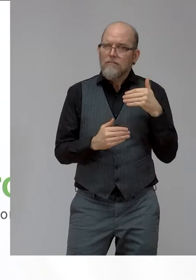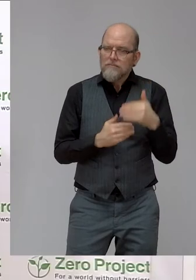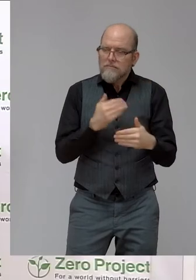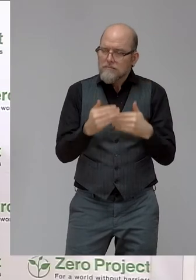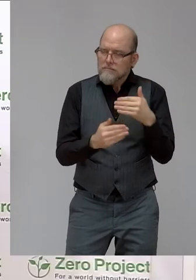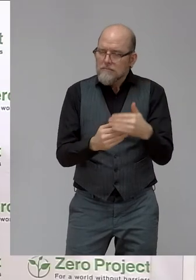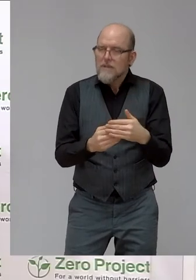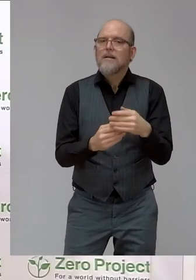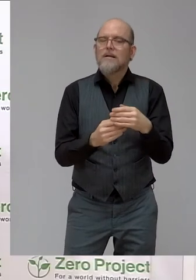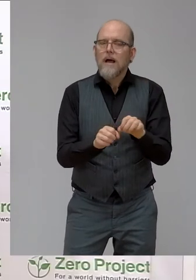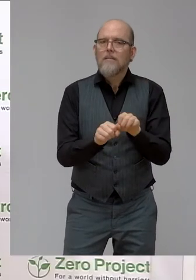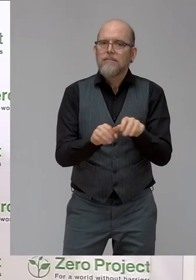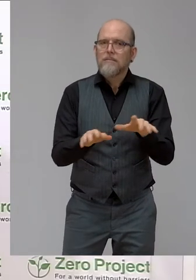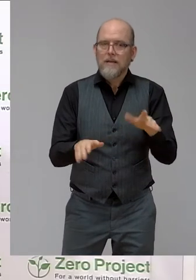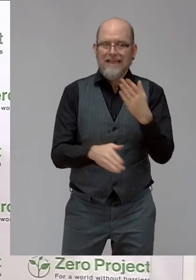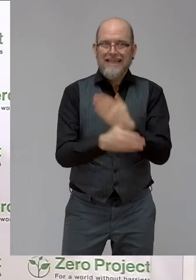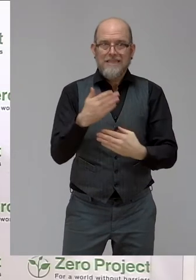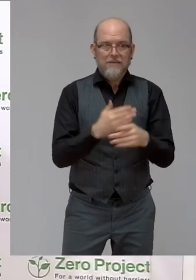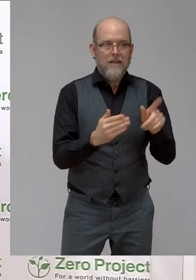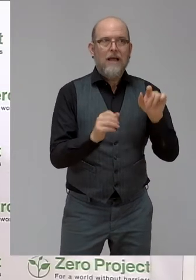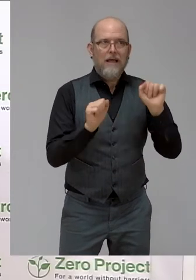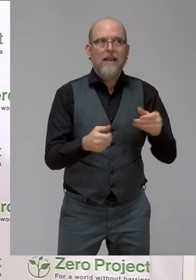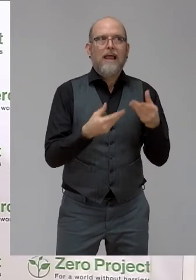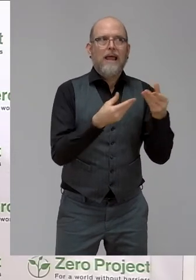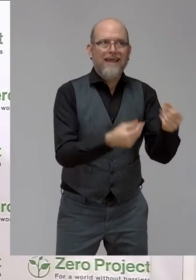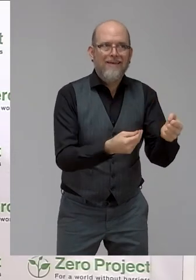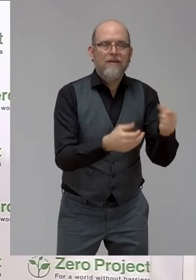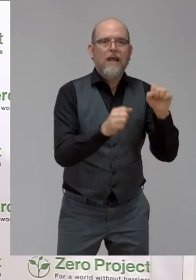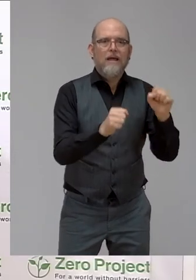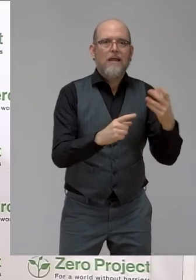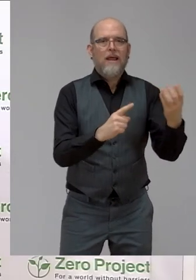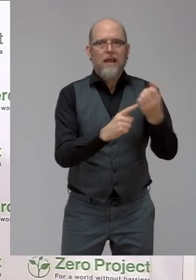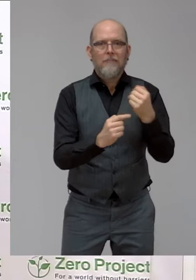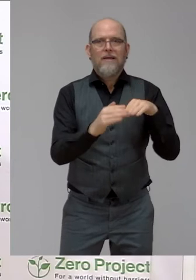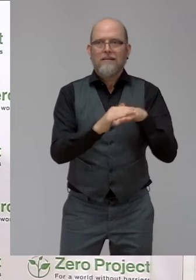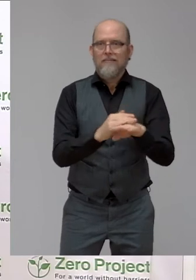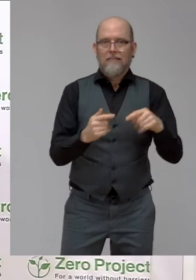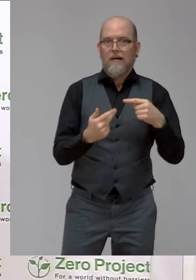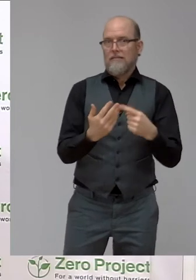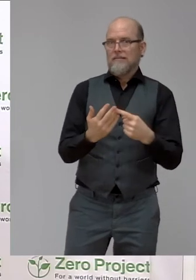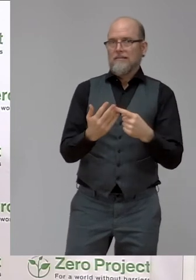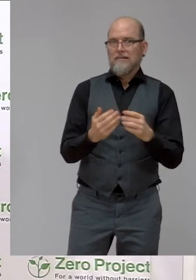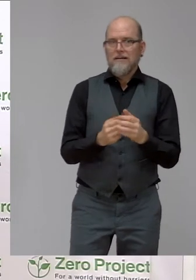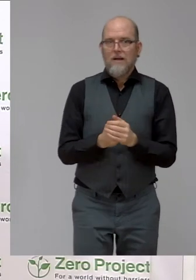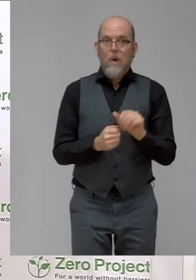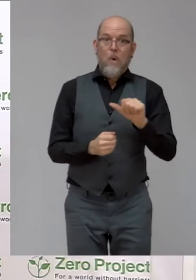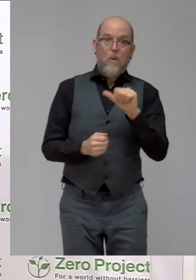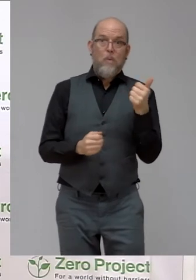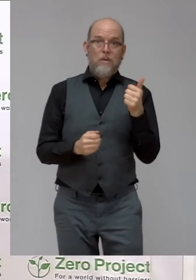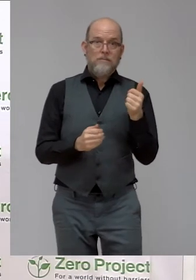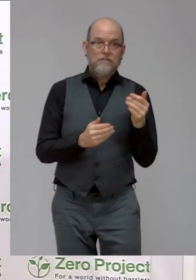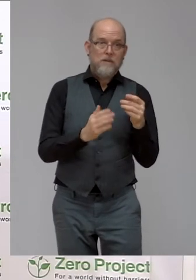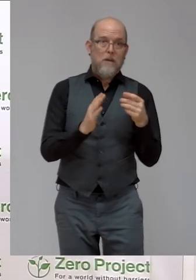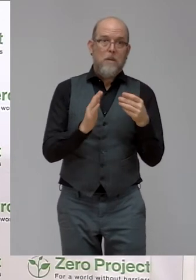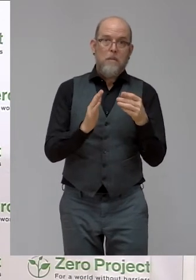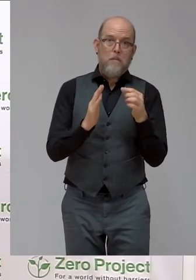Okay, another point that Charlotte mentioned in the three action points that she mentioned at the end of